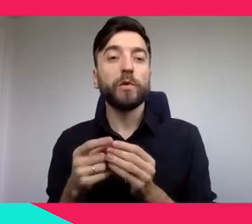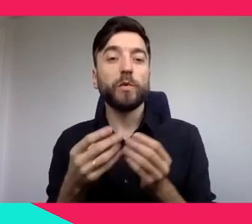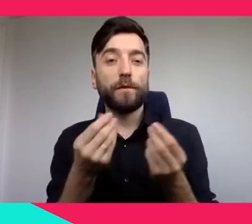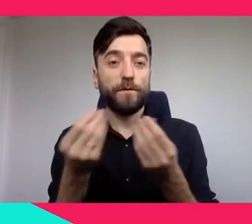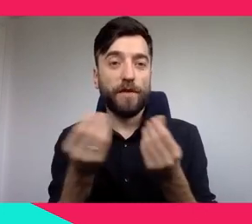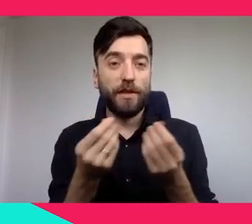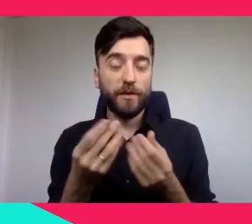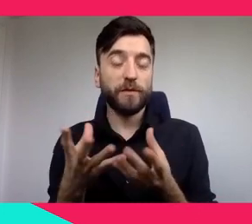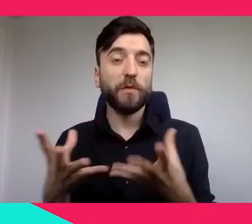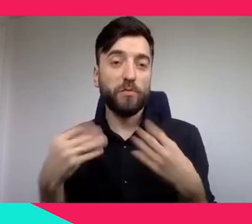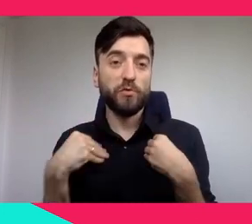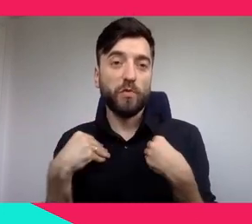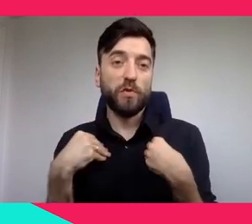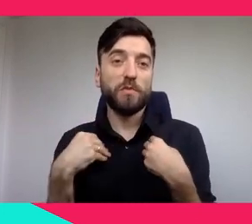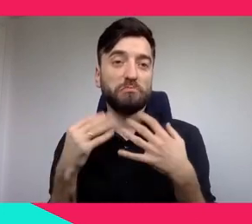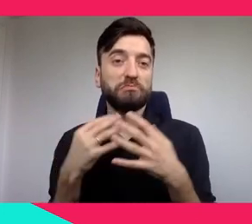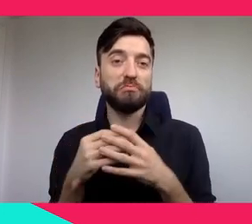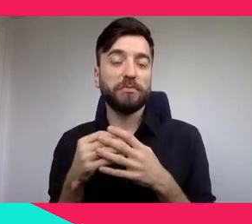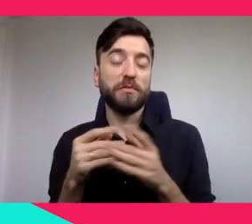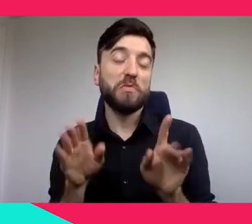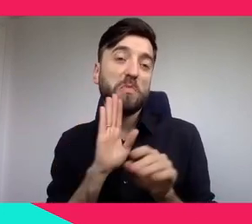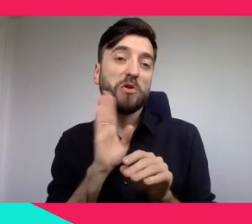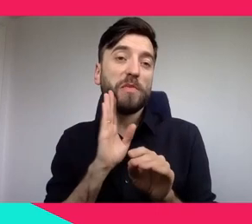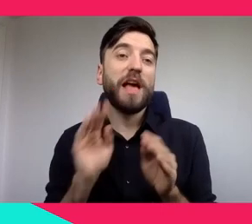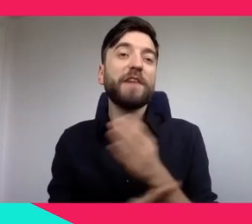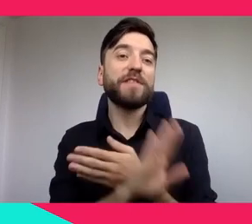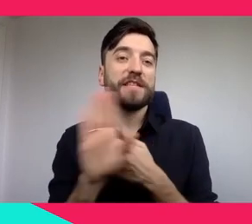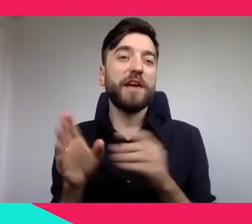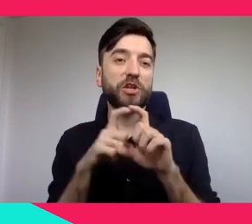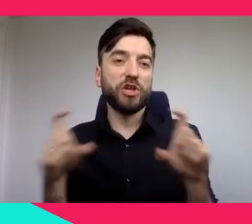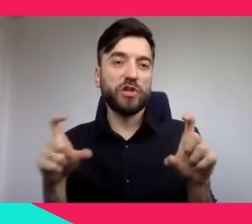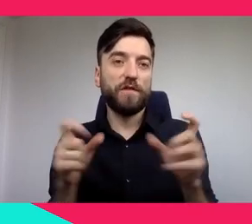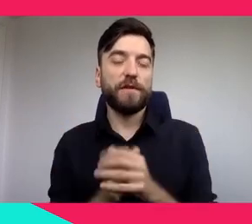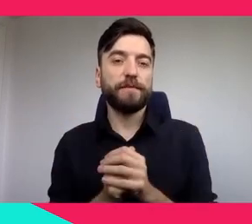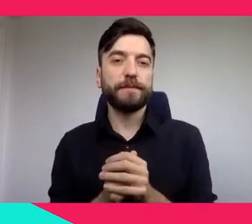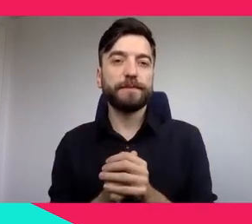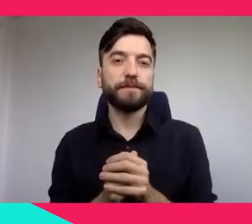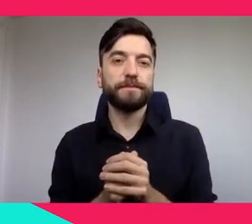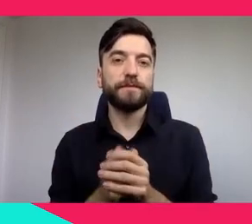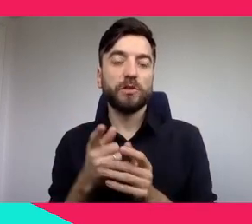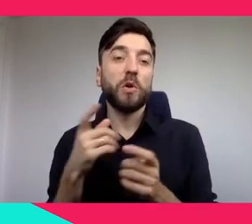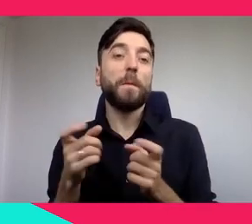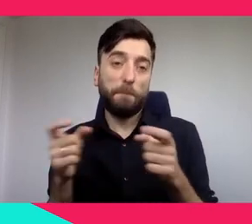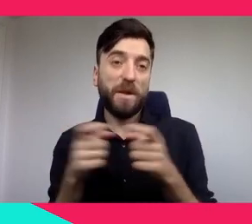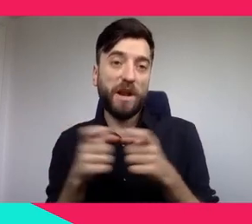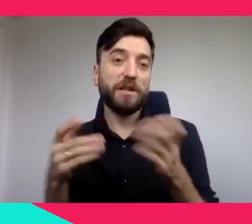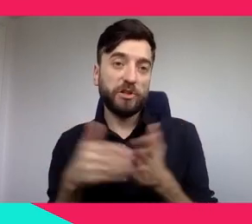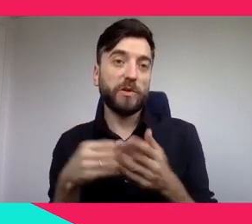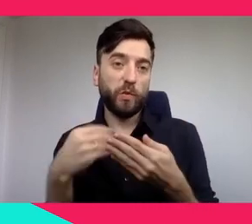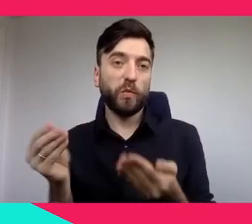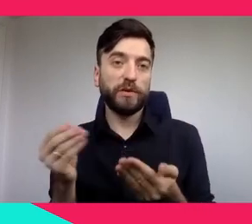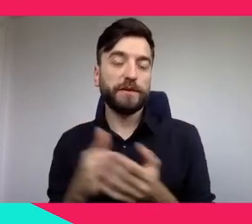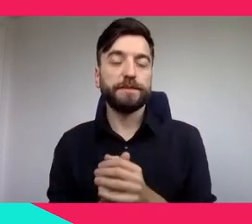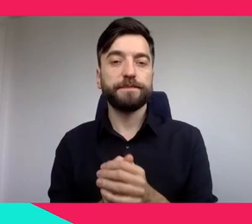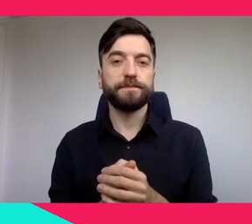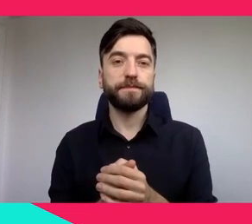ticketing. It's interesting to note that the classic temporary exhibitions grow more and more difficult to operate because